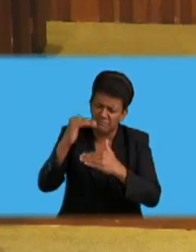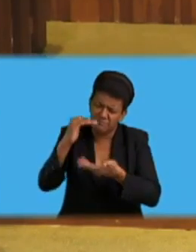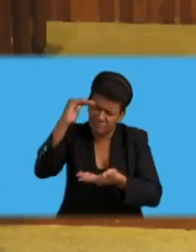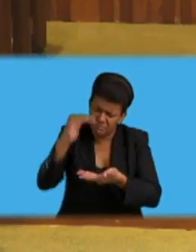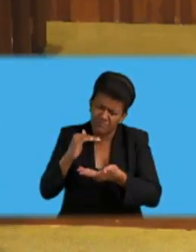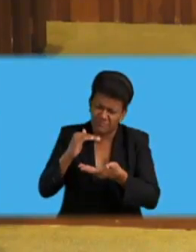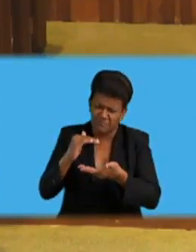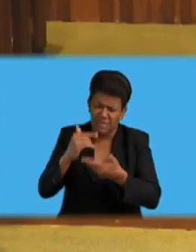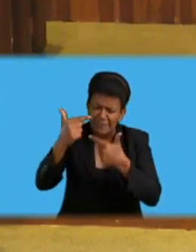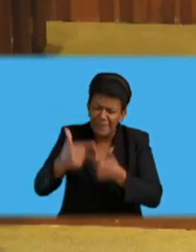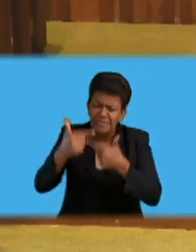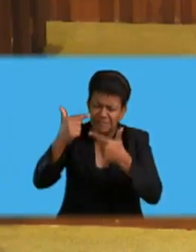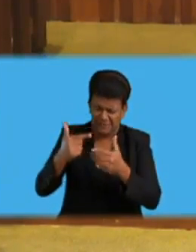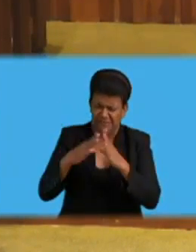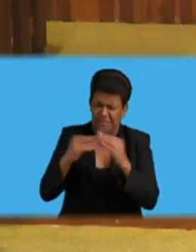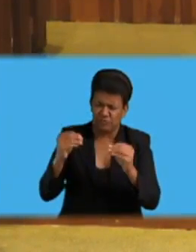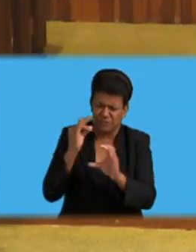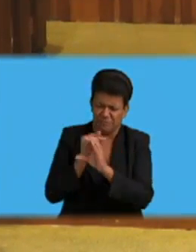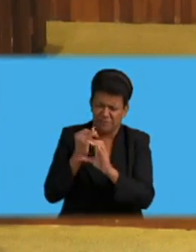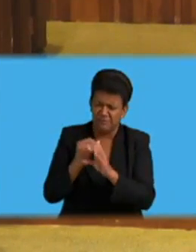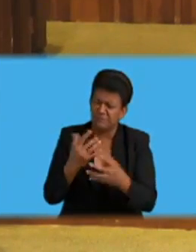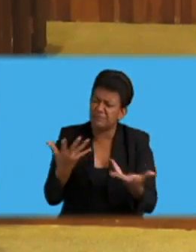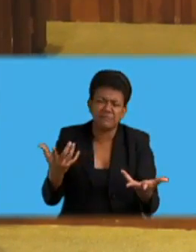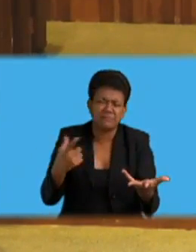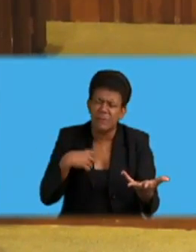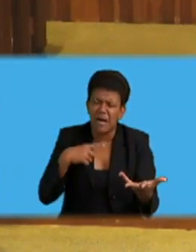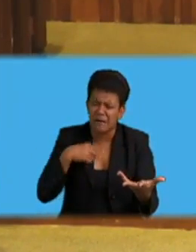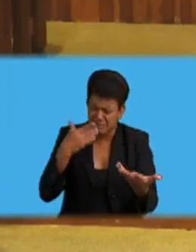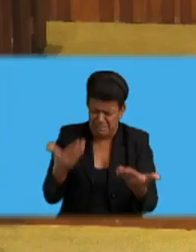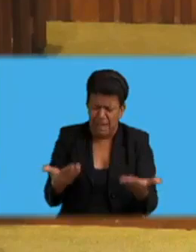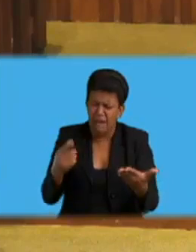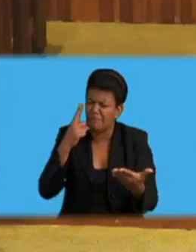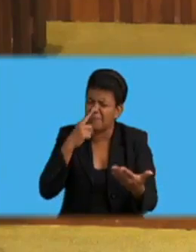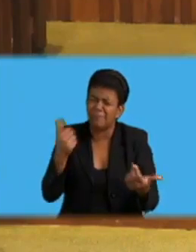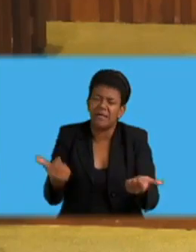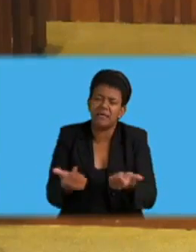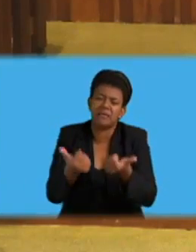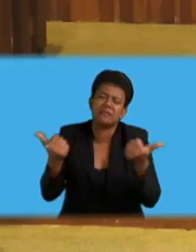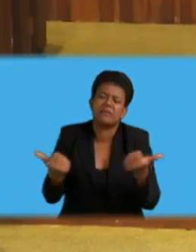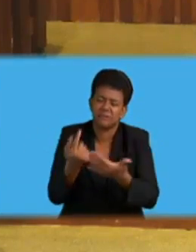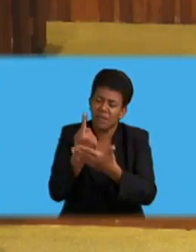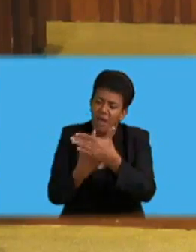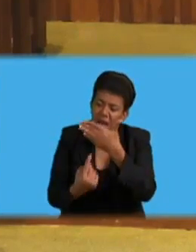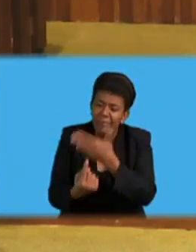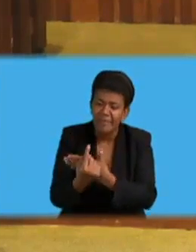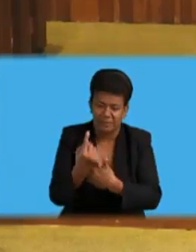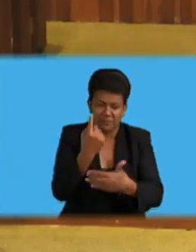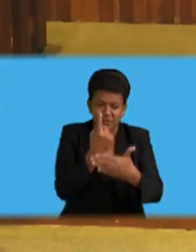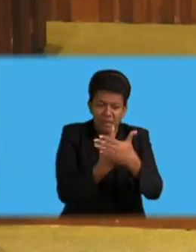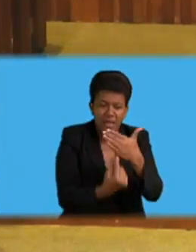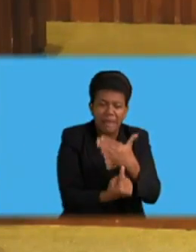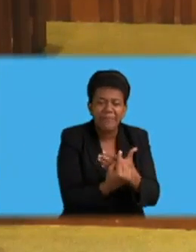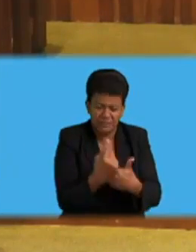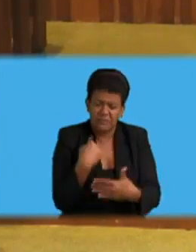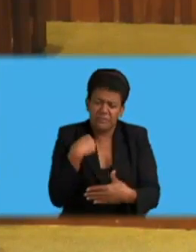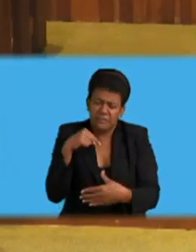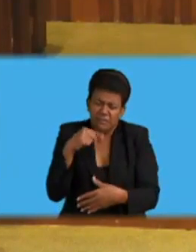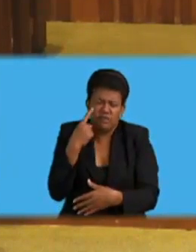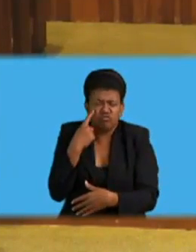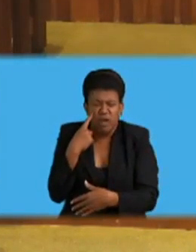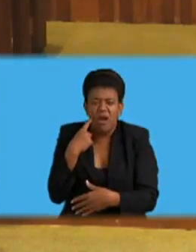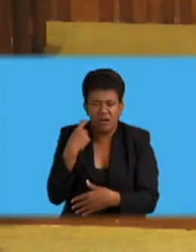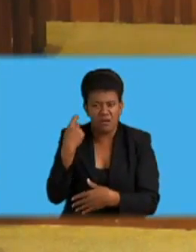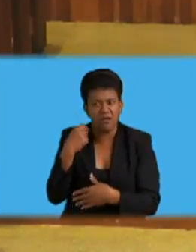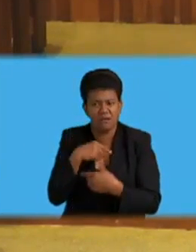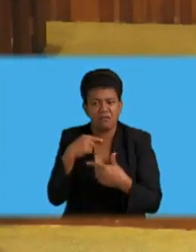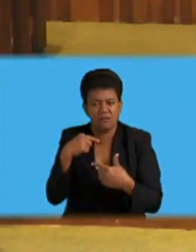in terms of sexual offenses in our country. I think it is deeply concerning when we hear the